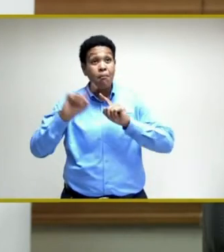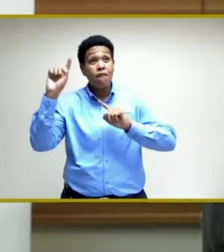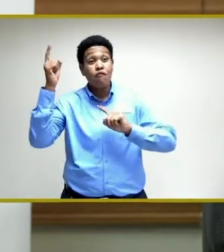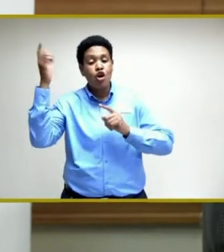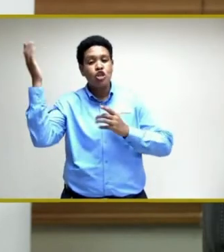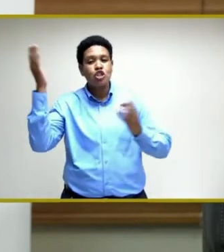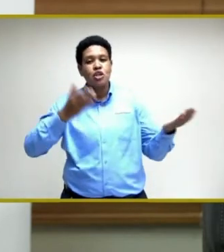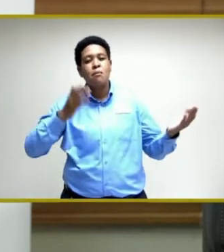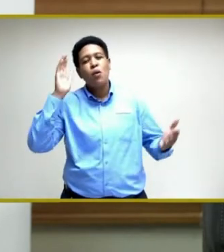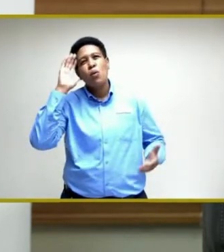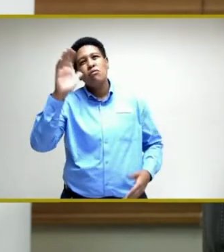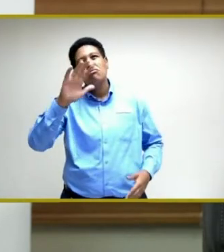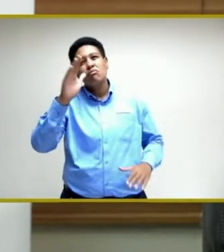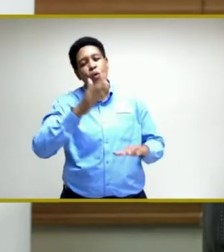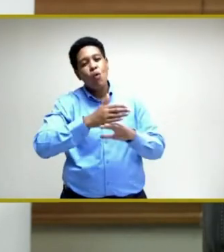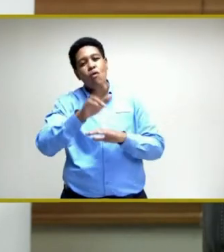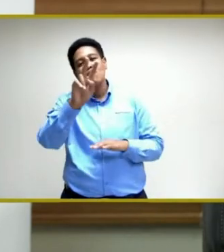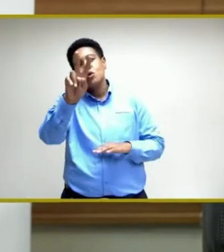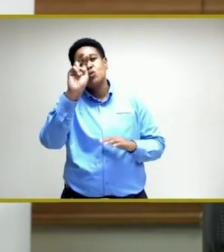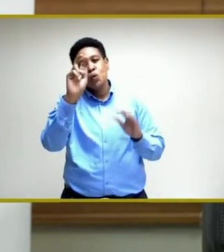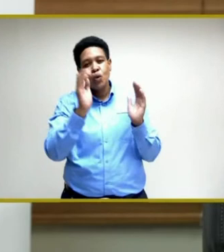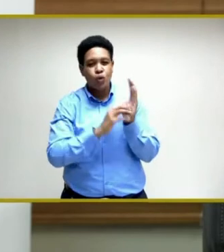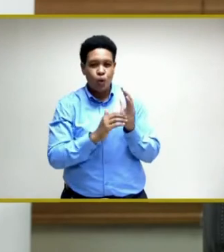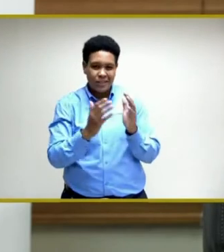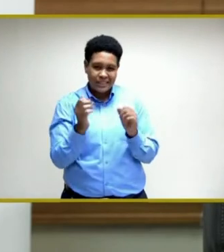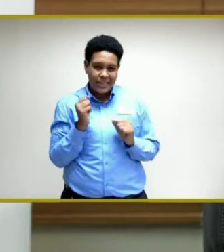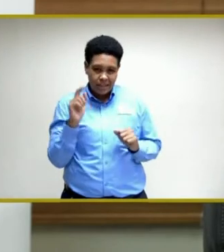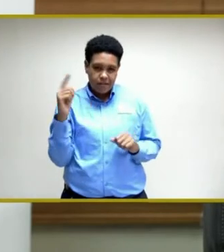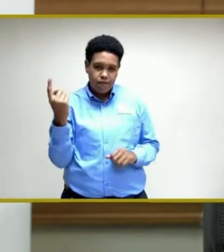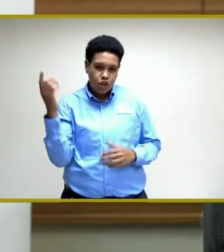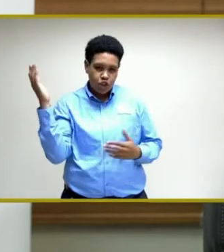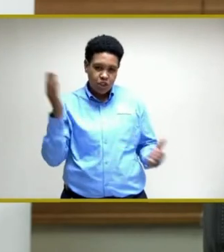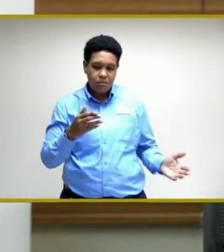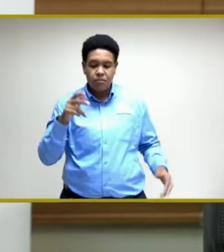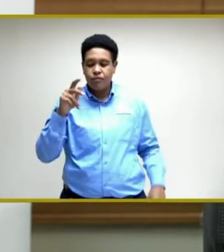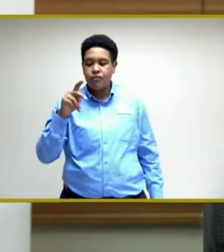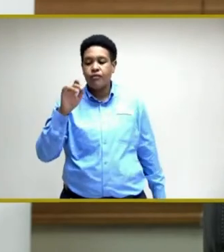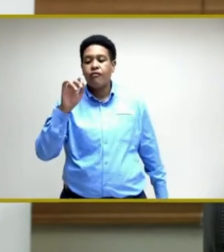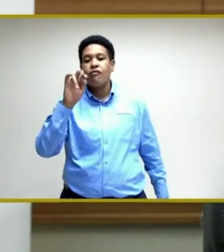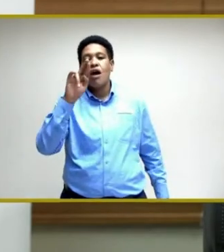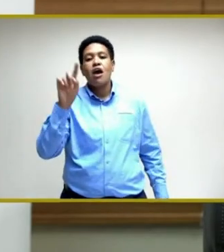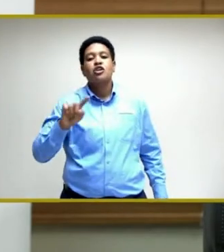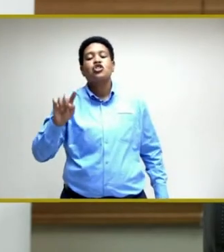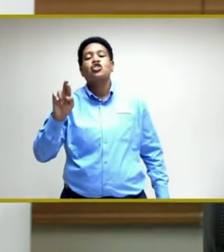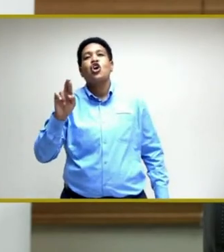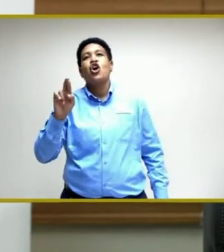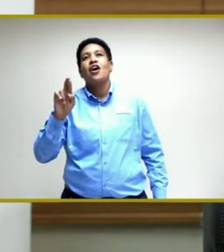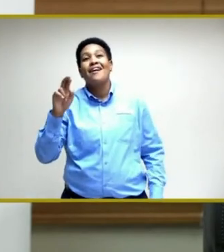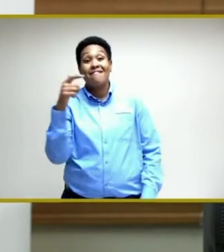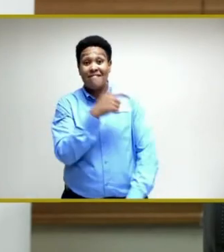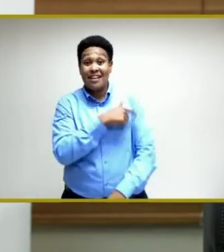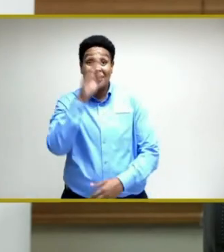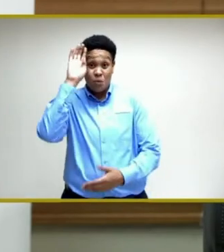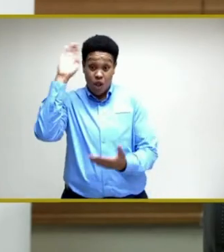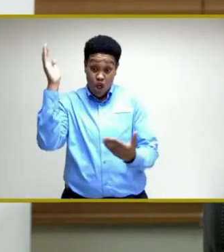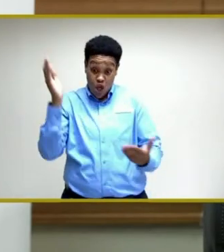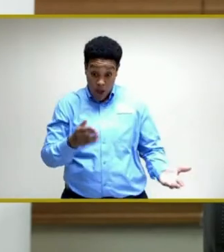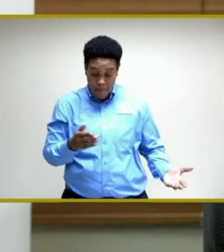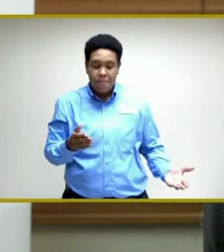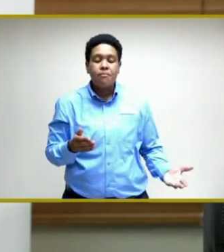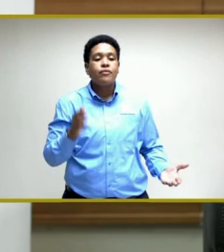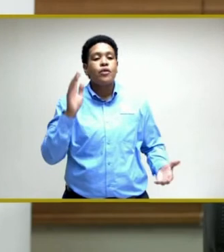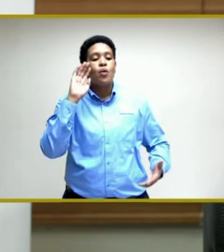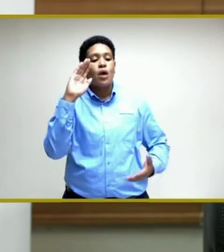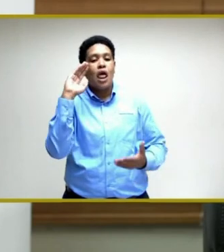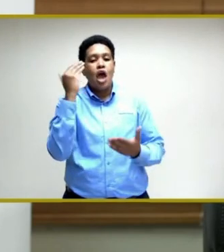will be just over 200,000 doses. So, the Pfizer vaccine will come in and will